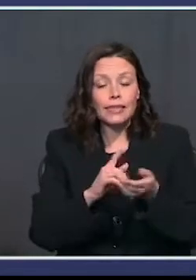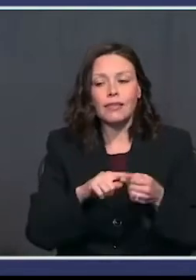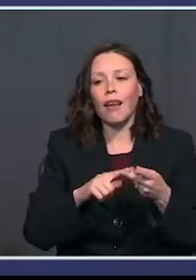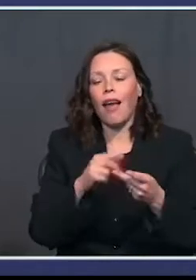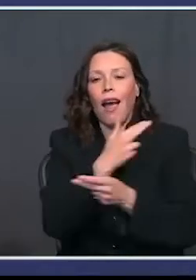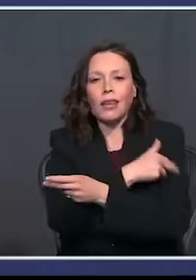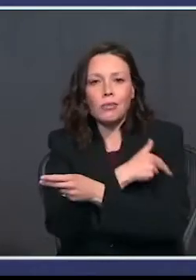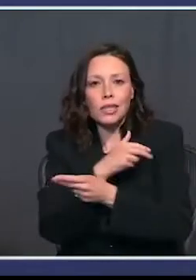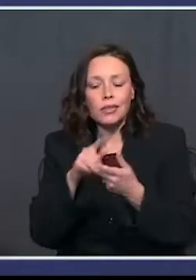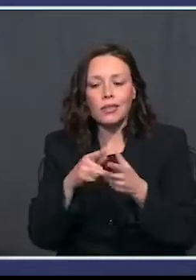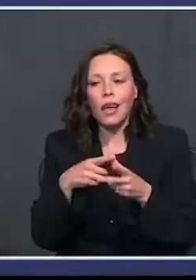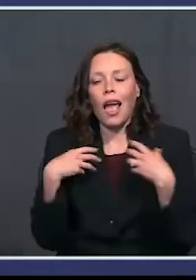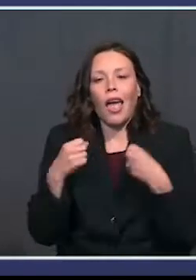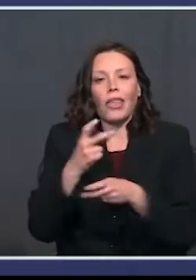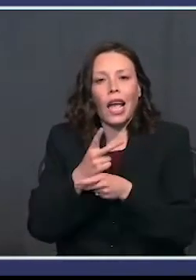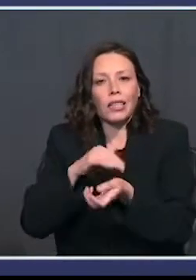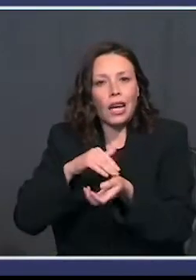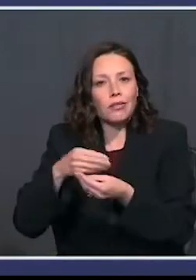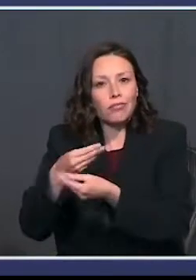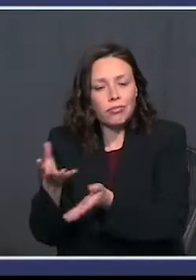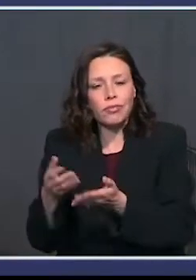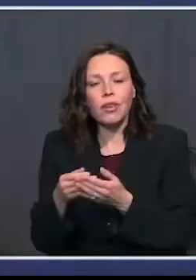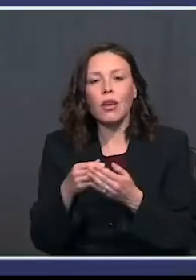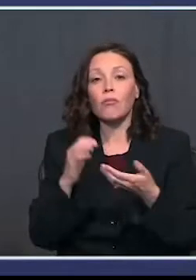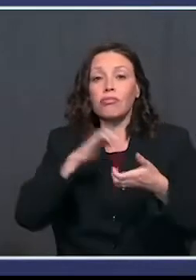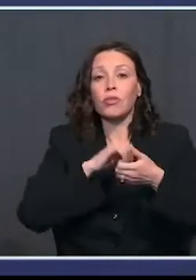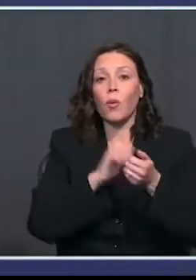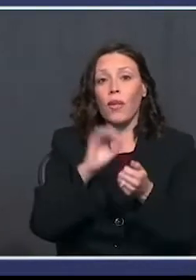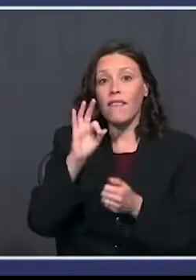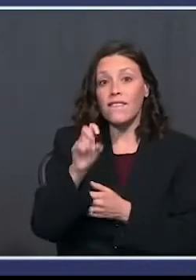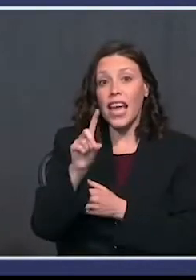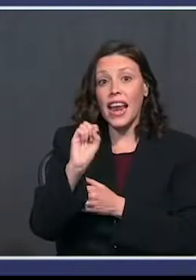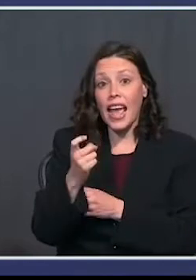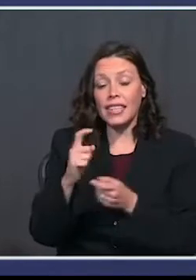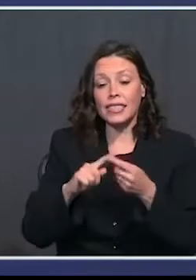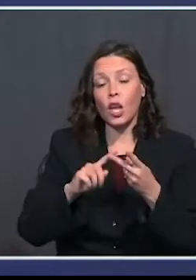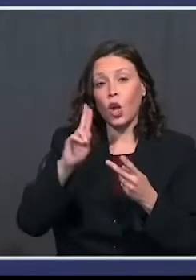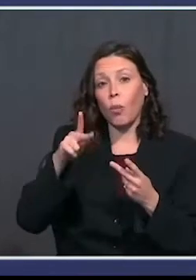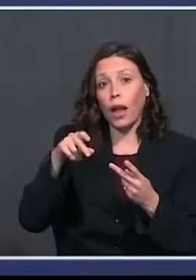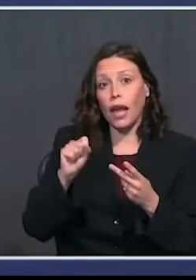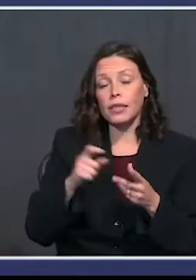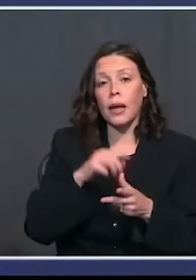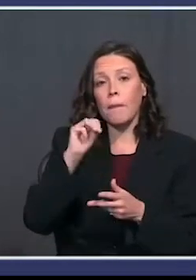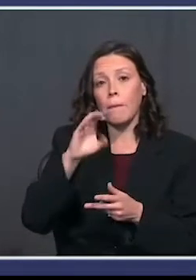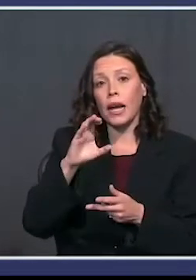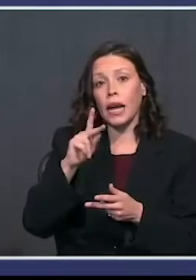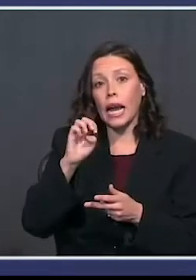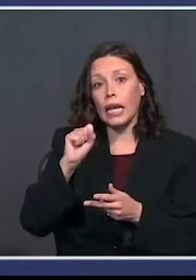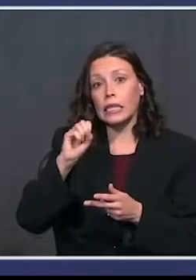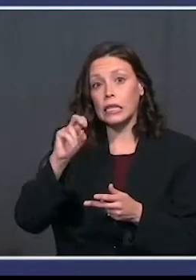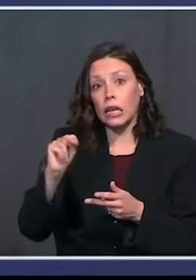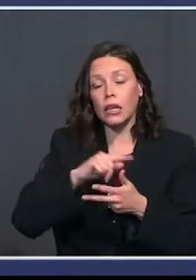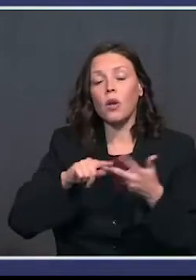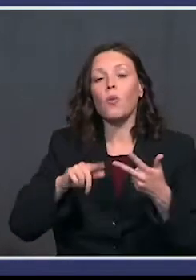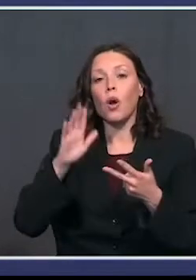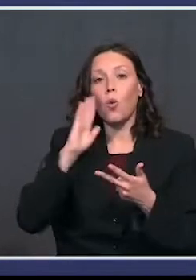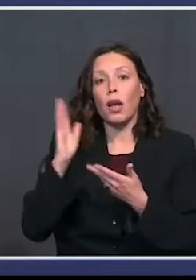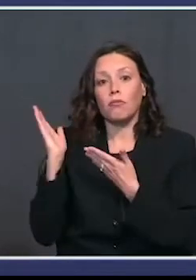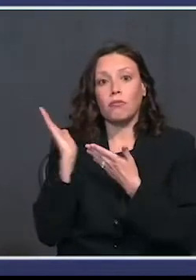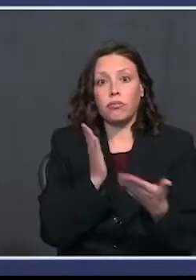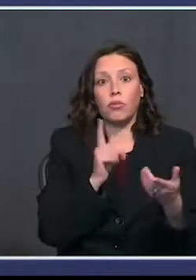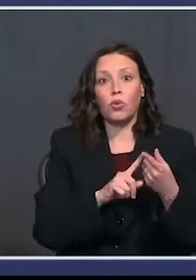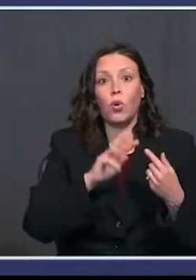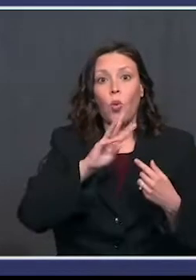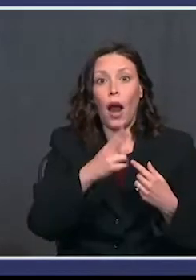through our partnership with FedEx, UPS and McKesson. We'll ship doses from warehouses directly to the